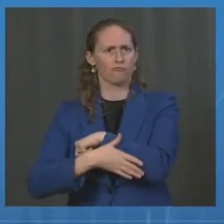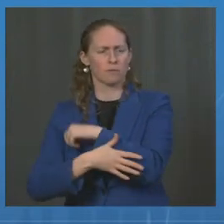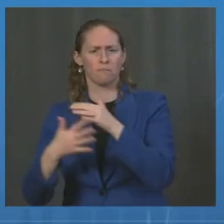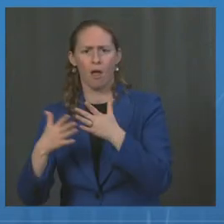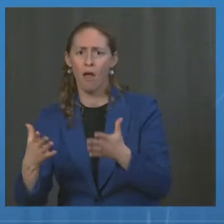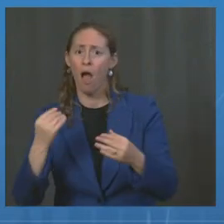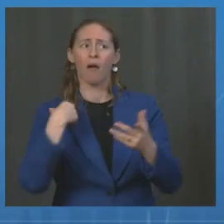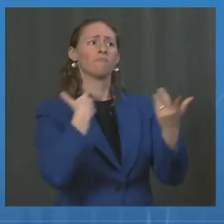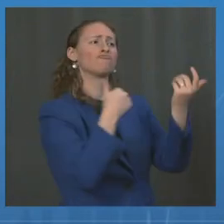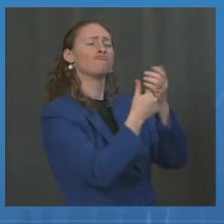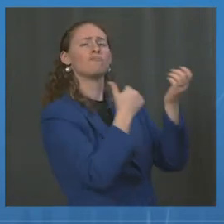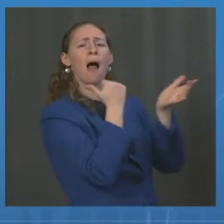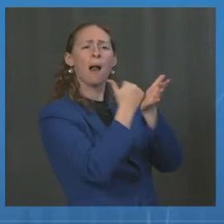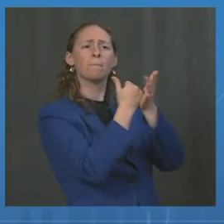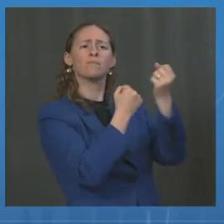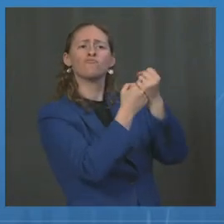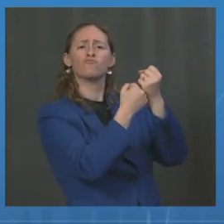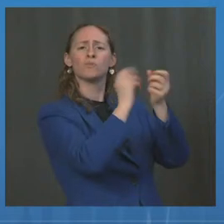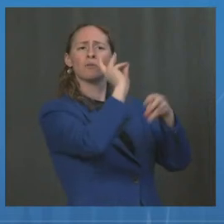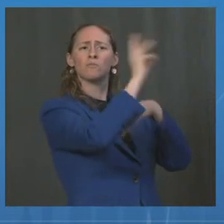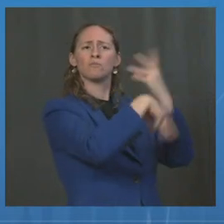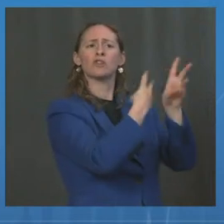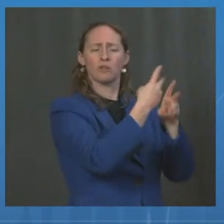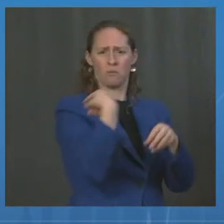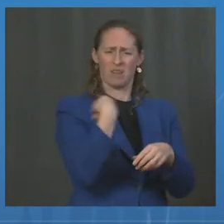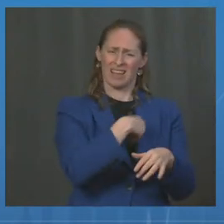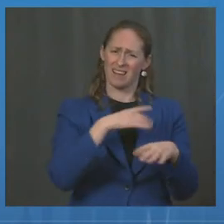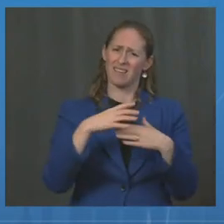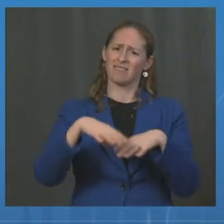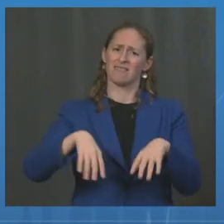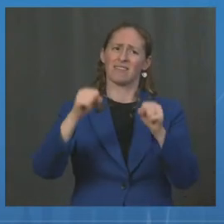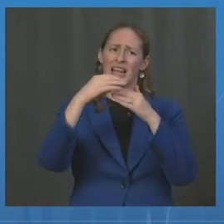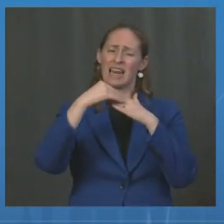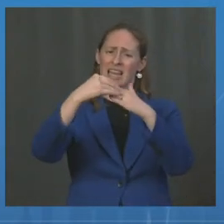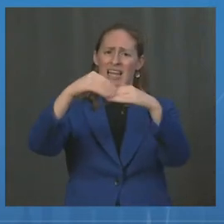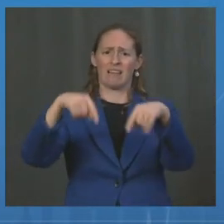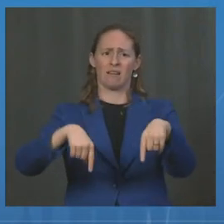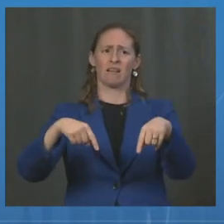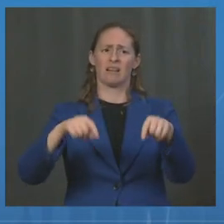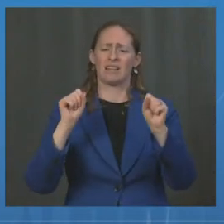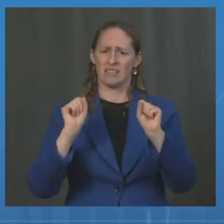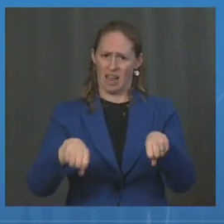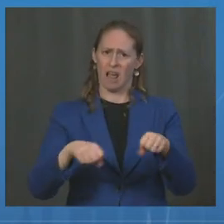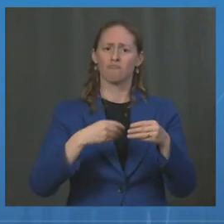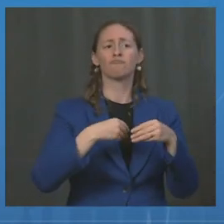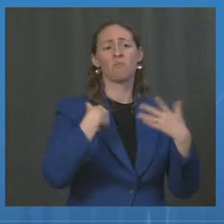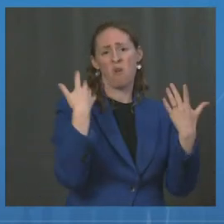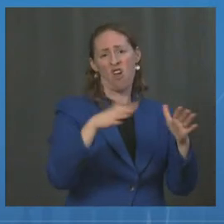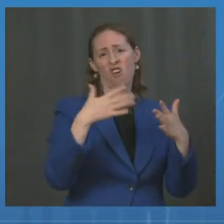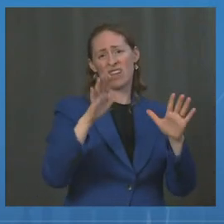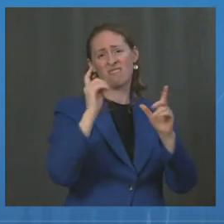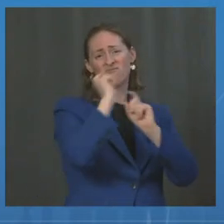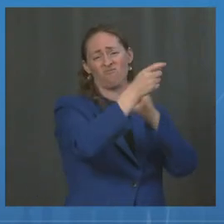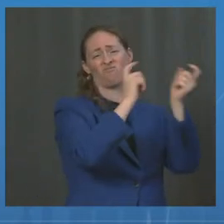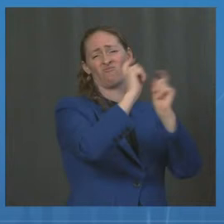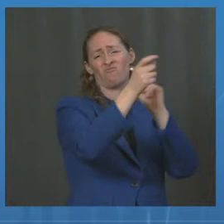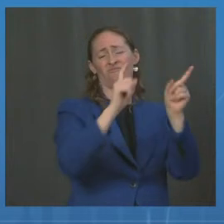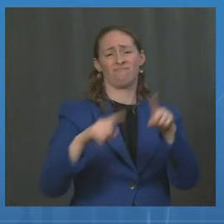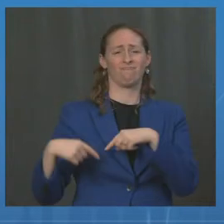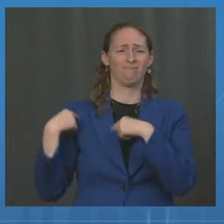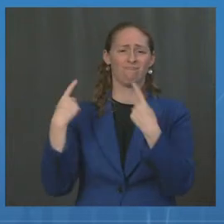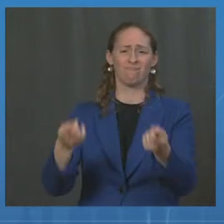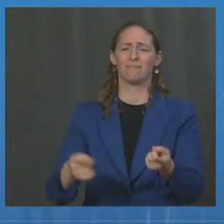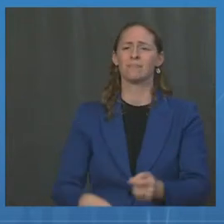as we are leading the world in vaccine doses donated. And to